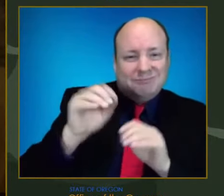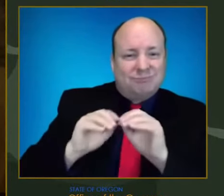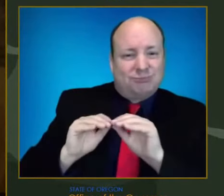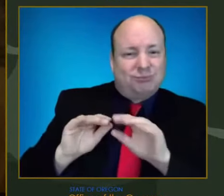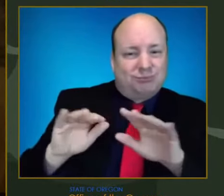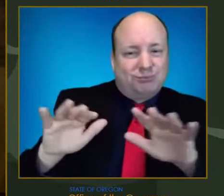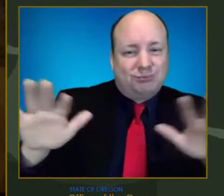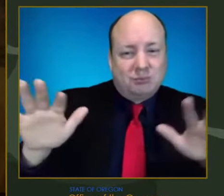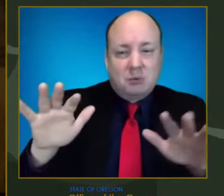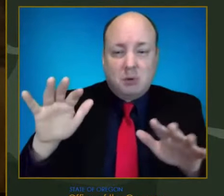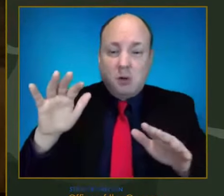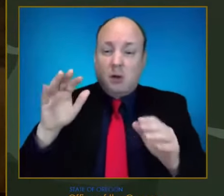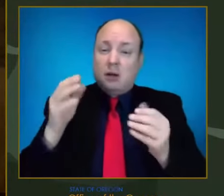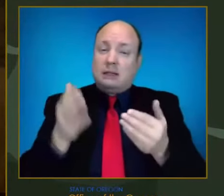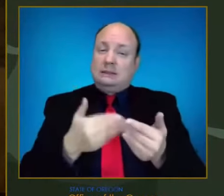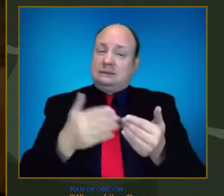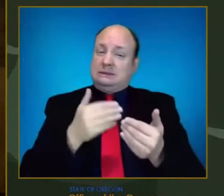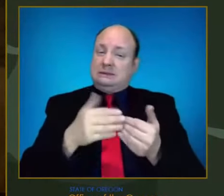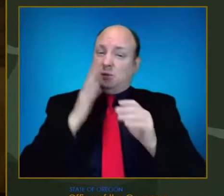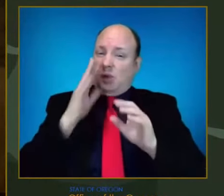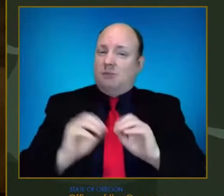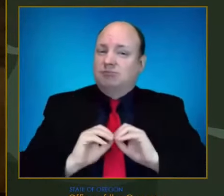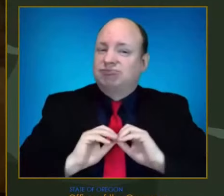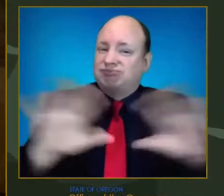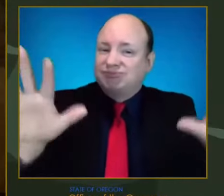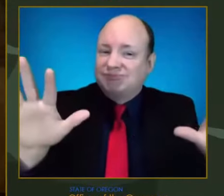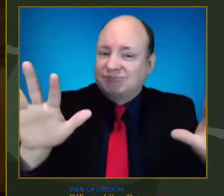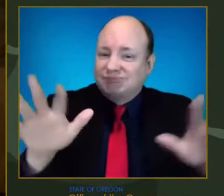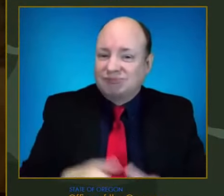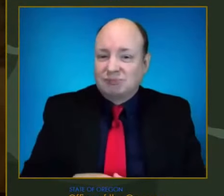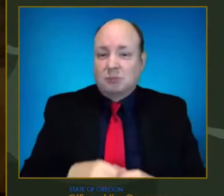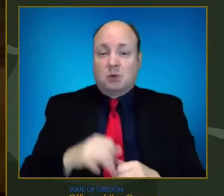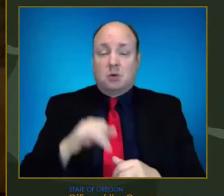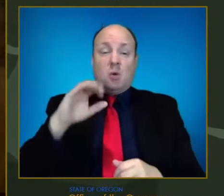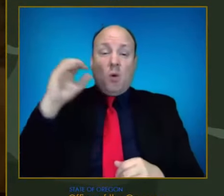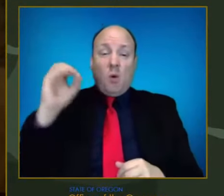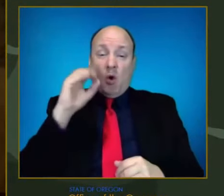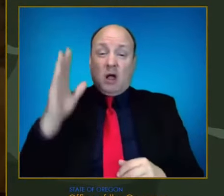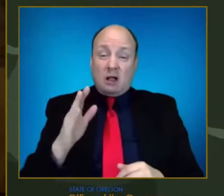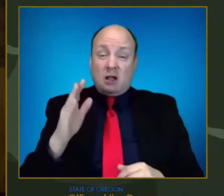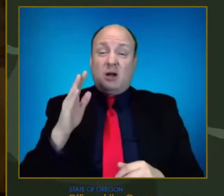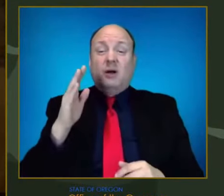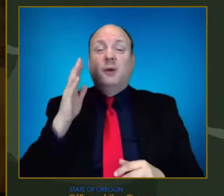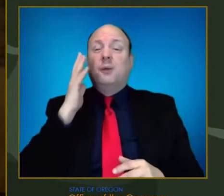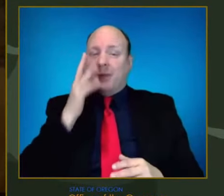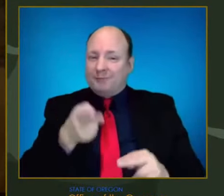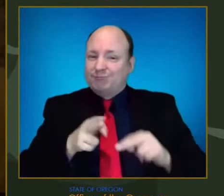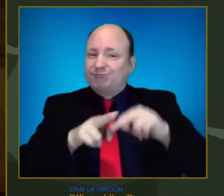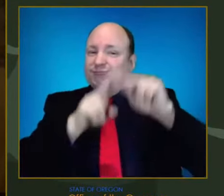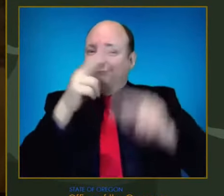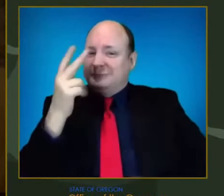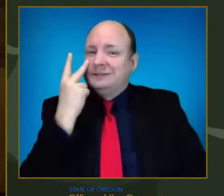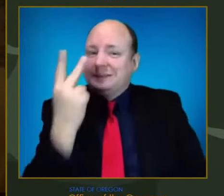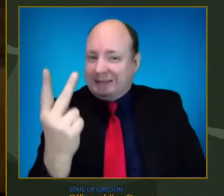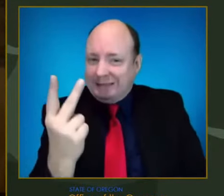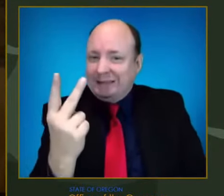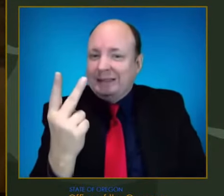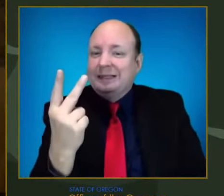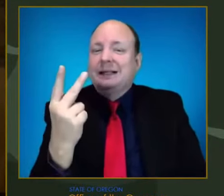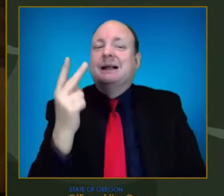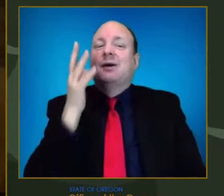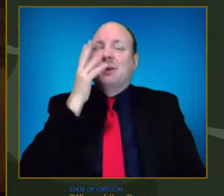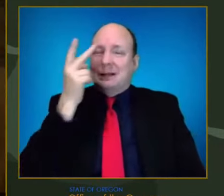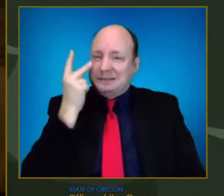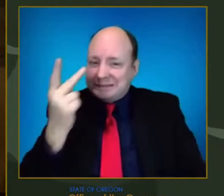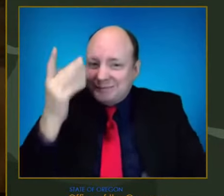will generate a large increase in the number of Oregonians who will become severely ill and likely need a hospital bed. It is